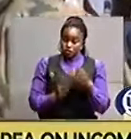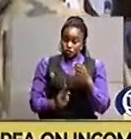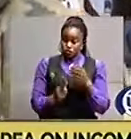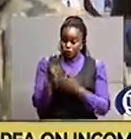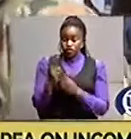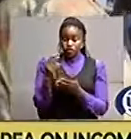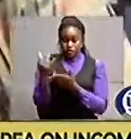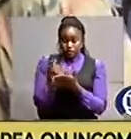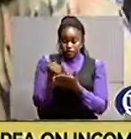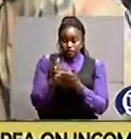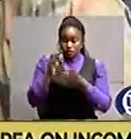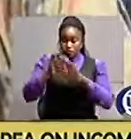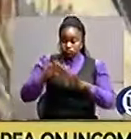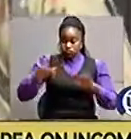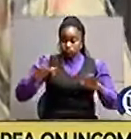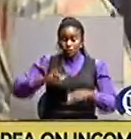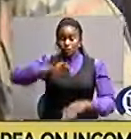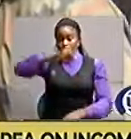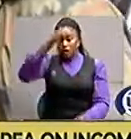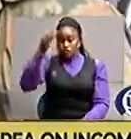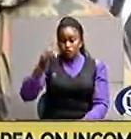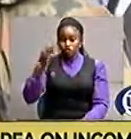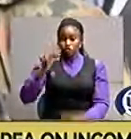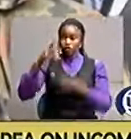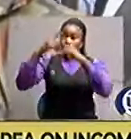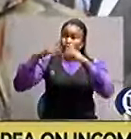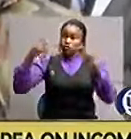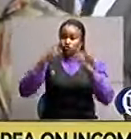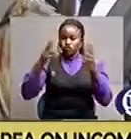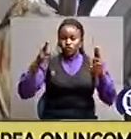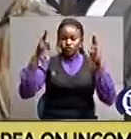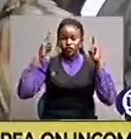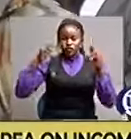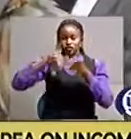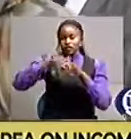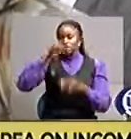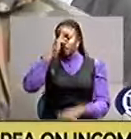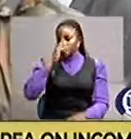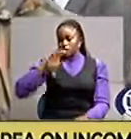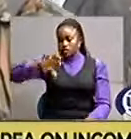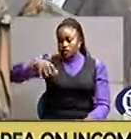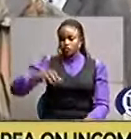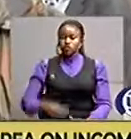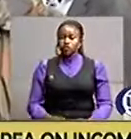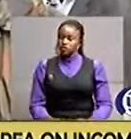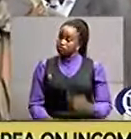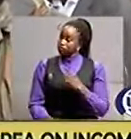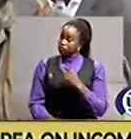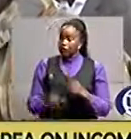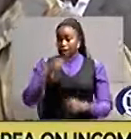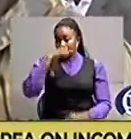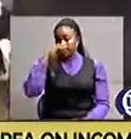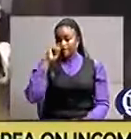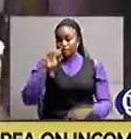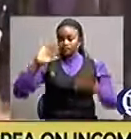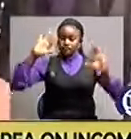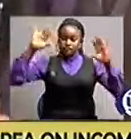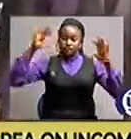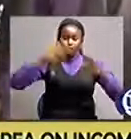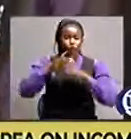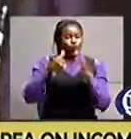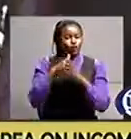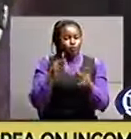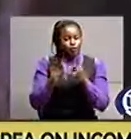investment expo at mountains of the moon university in fort poto municipality president yore museveni commended the people